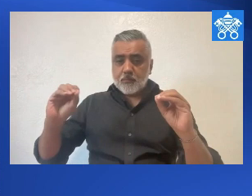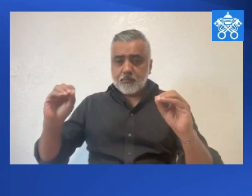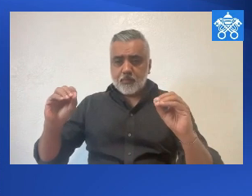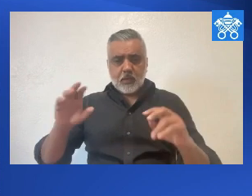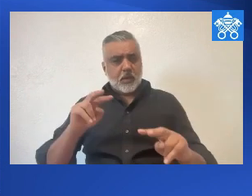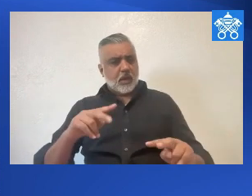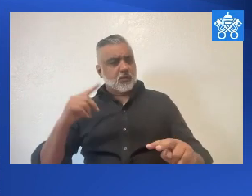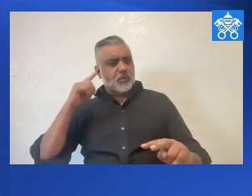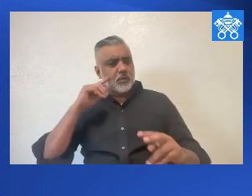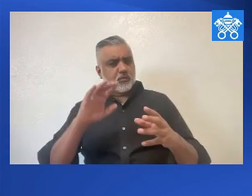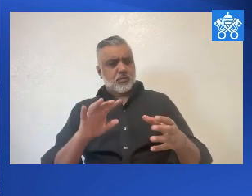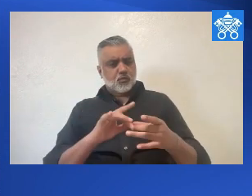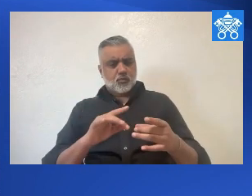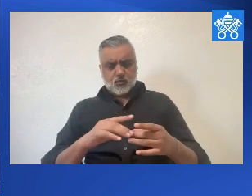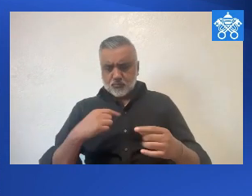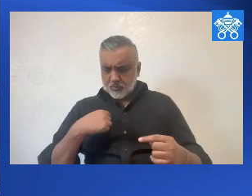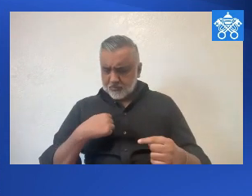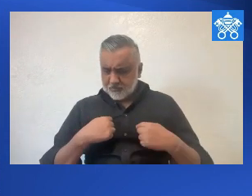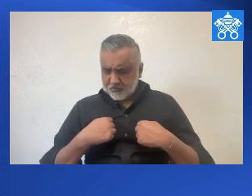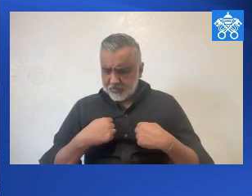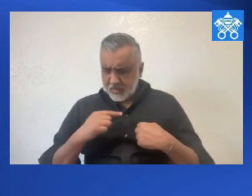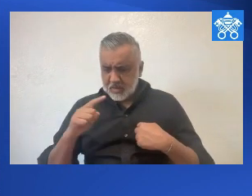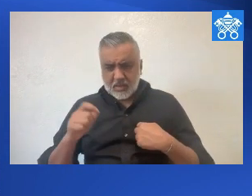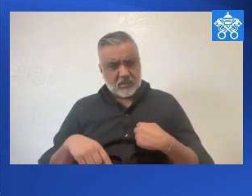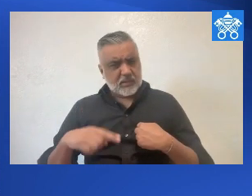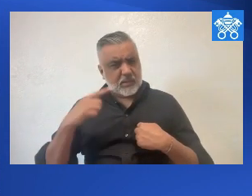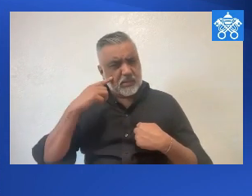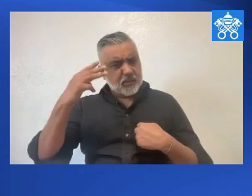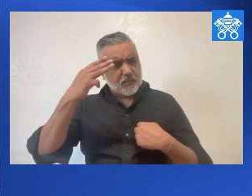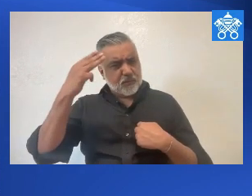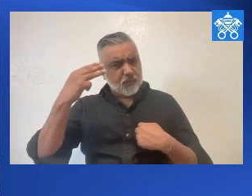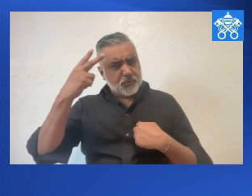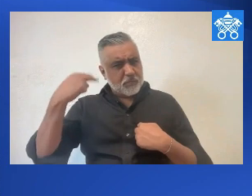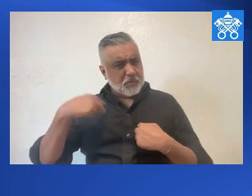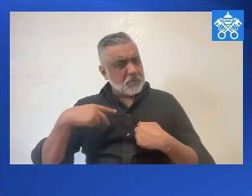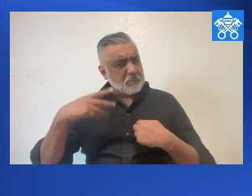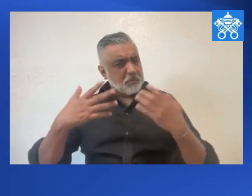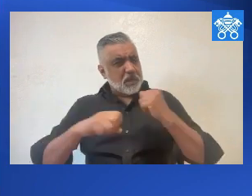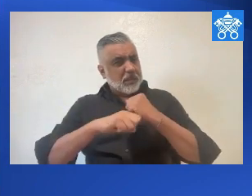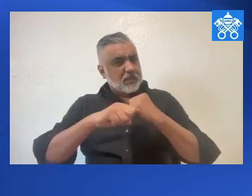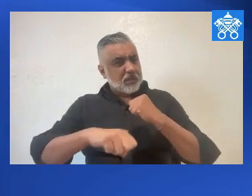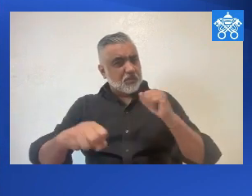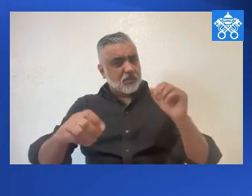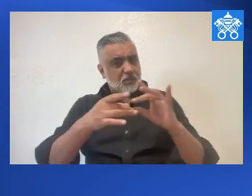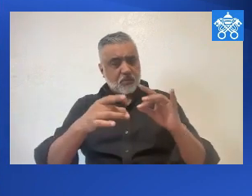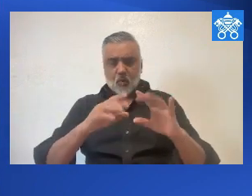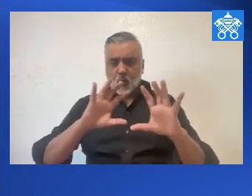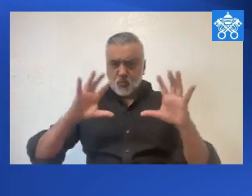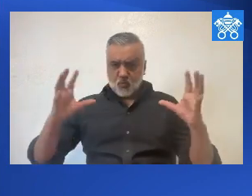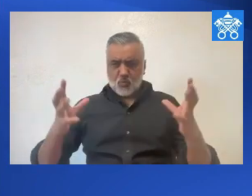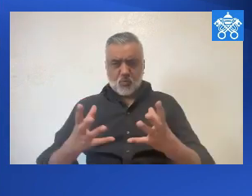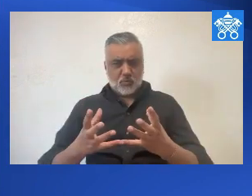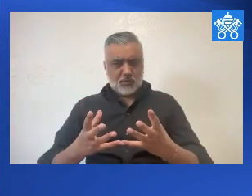empty. As we listen to these words, we might ask ourselves, is the Virgin not exaggerating,